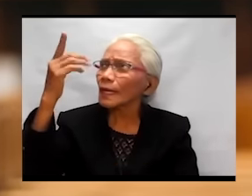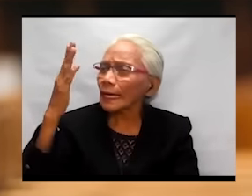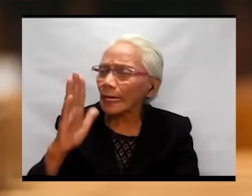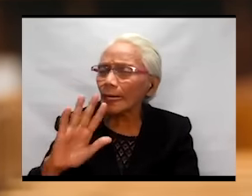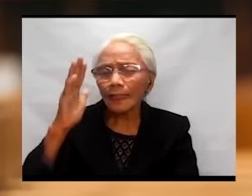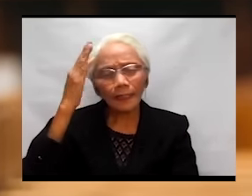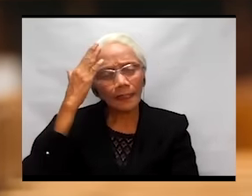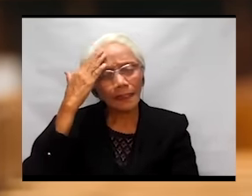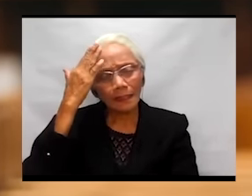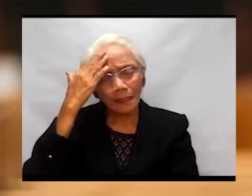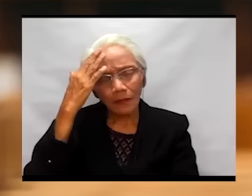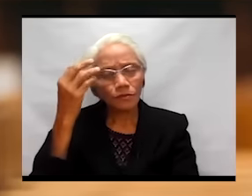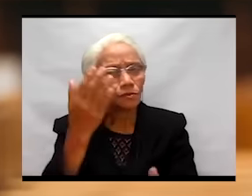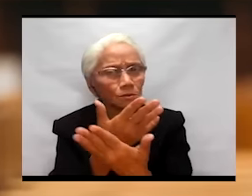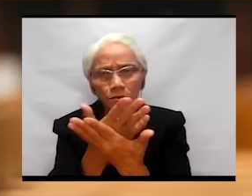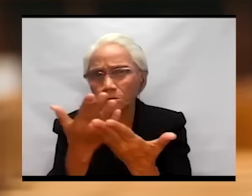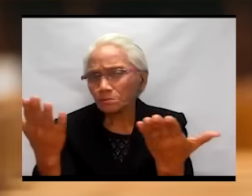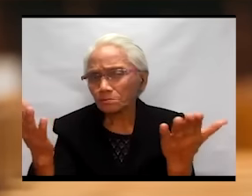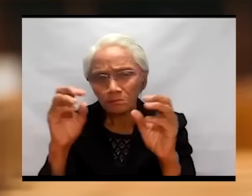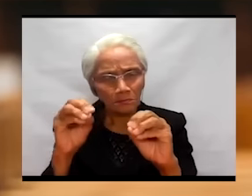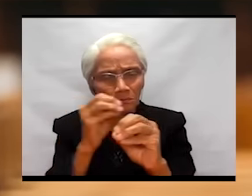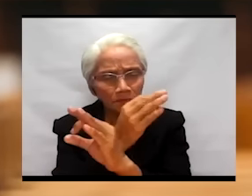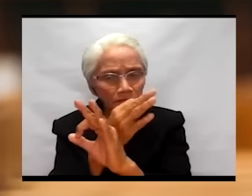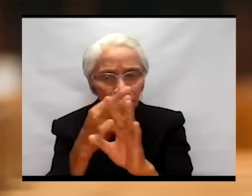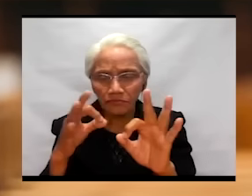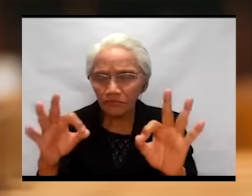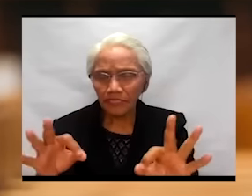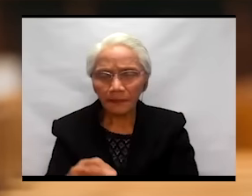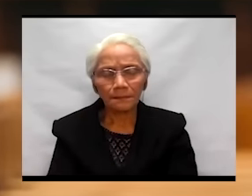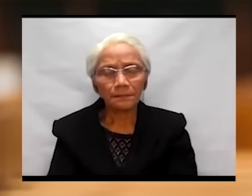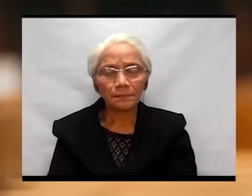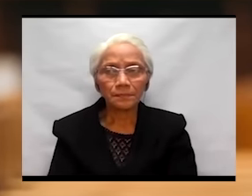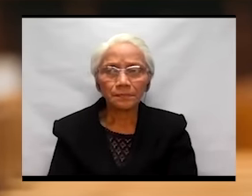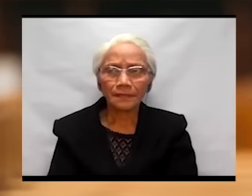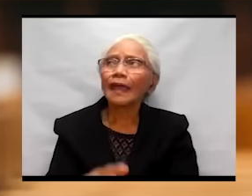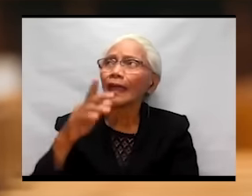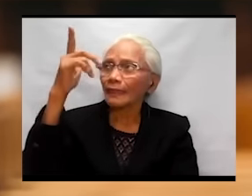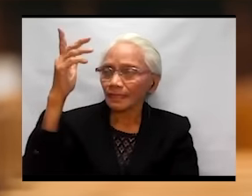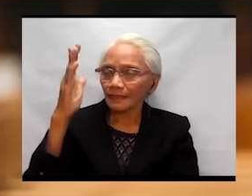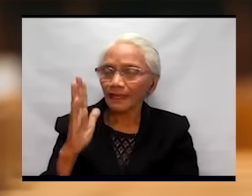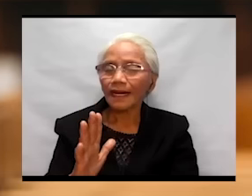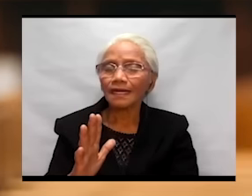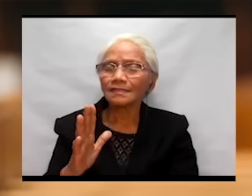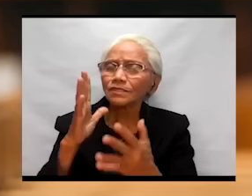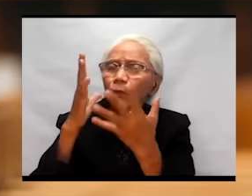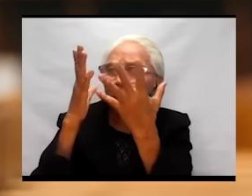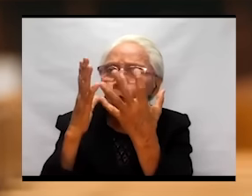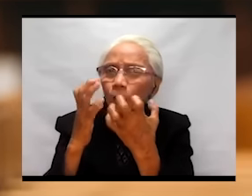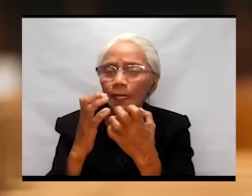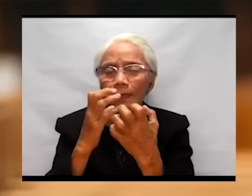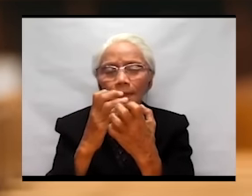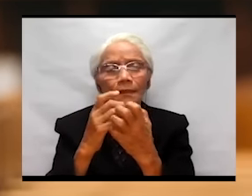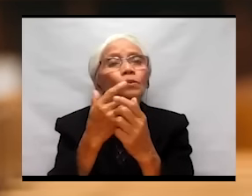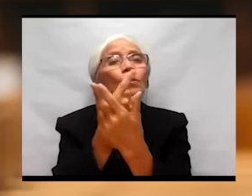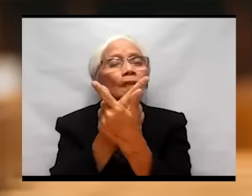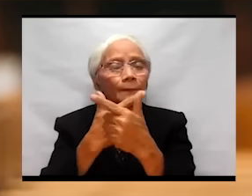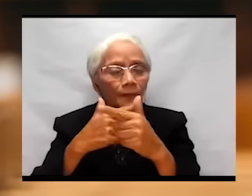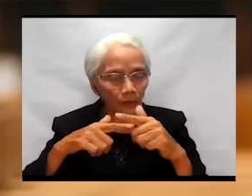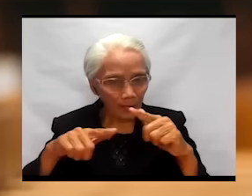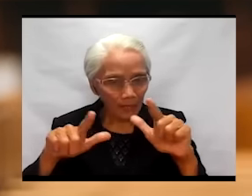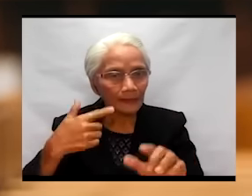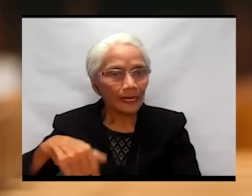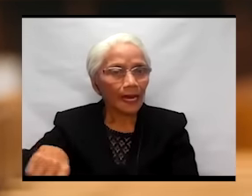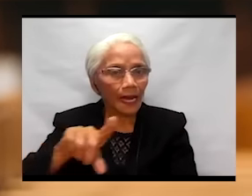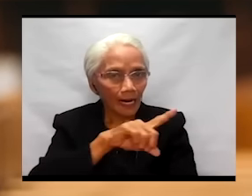people. And God's will to liberate us from those